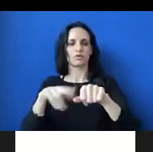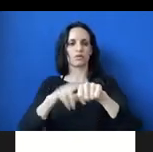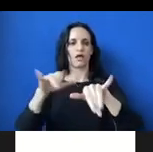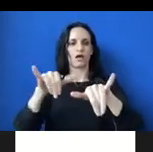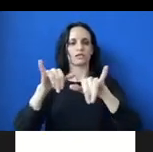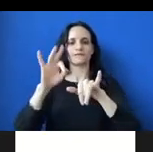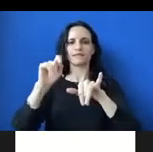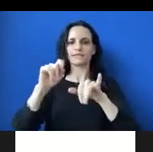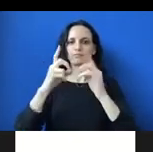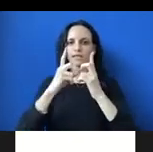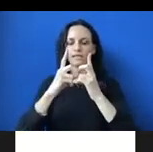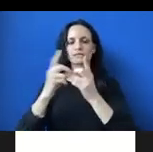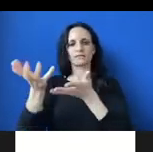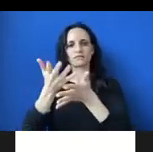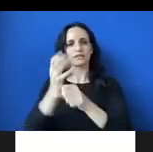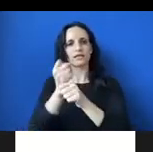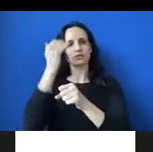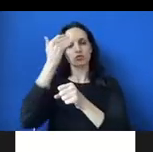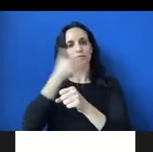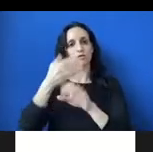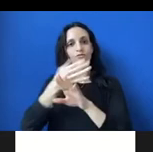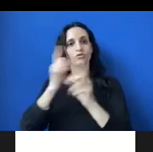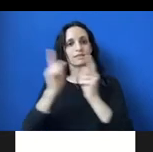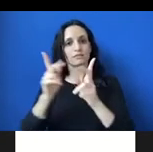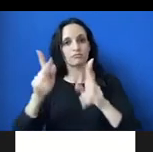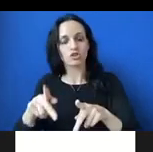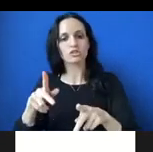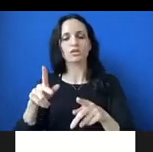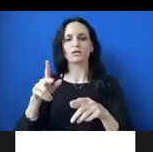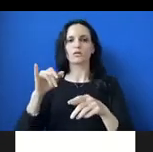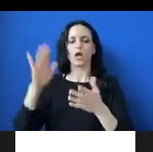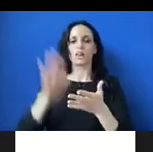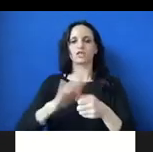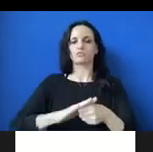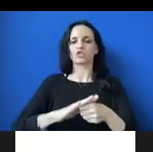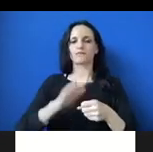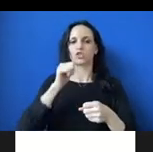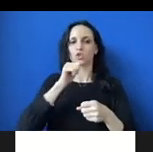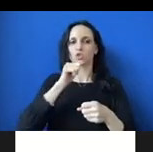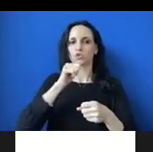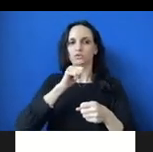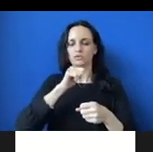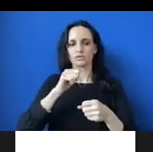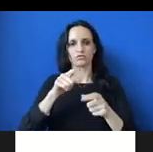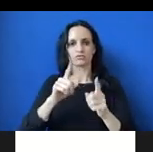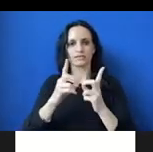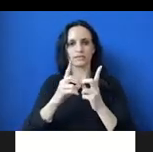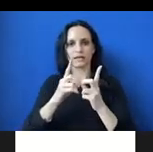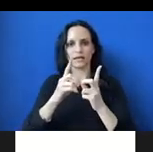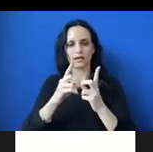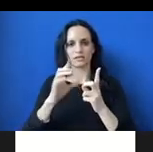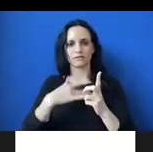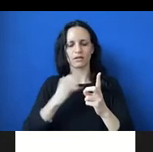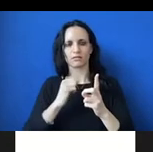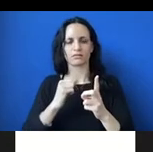someone better, um, before meeting them, it could take the pressure off of girls to stay on dates that they aren't enjoying or to go home with someone that they